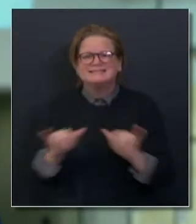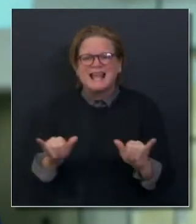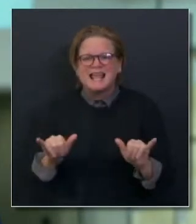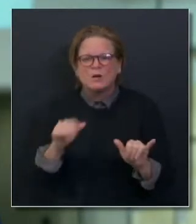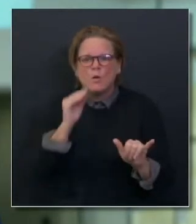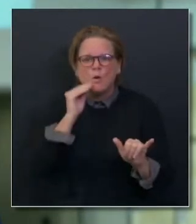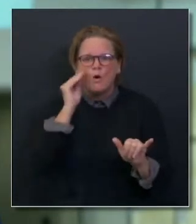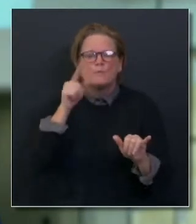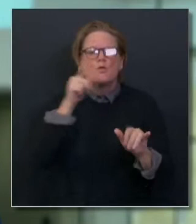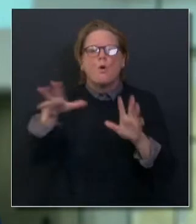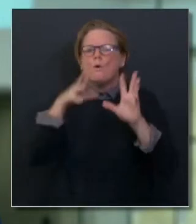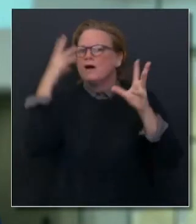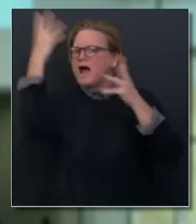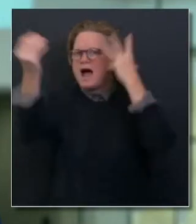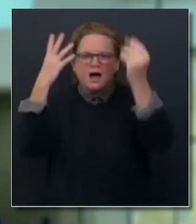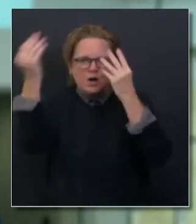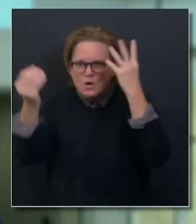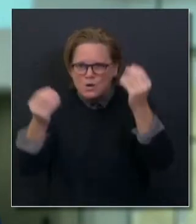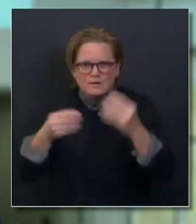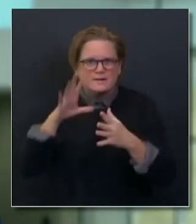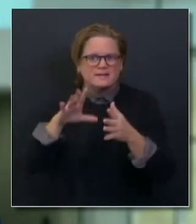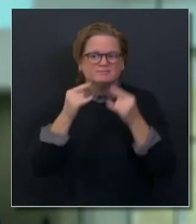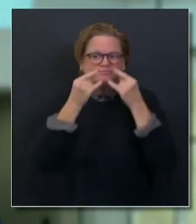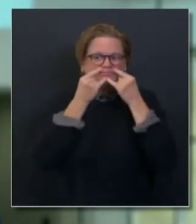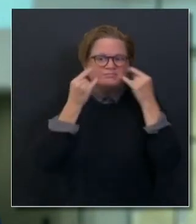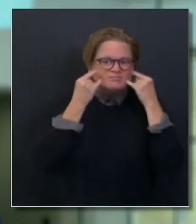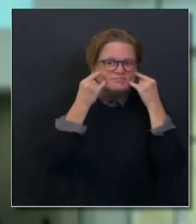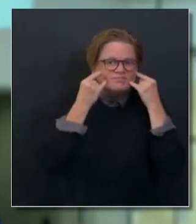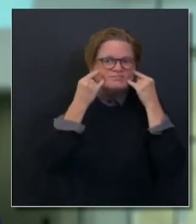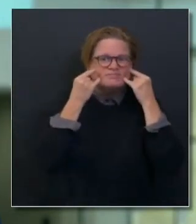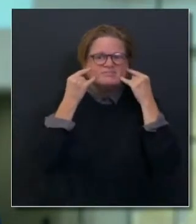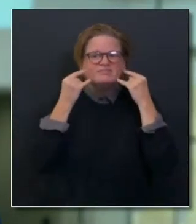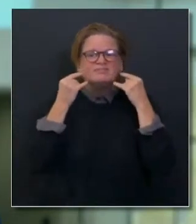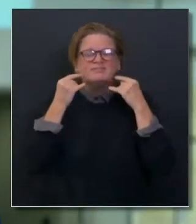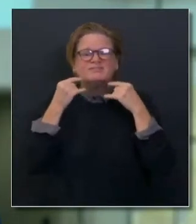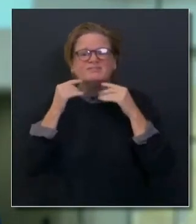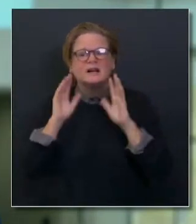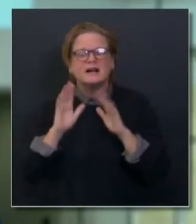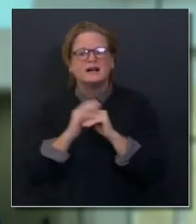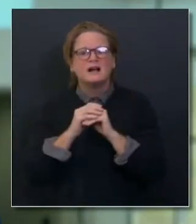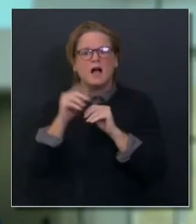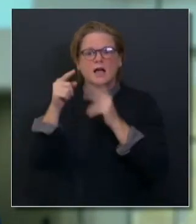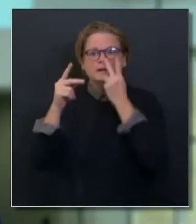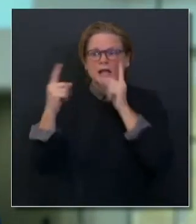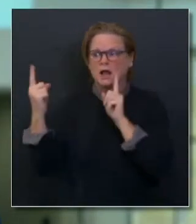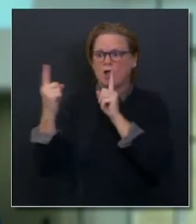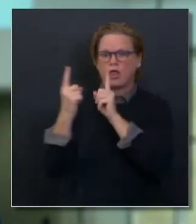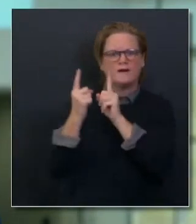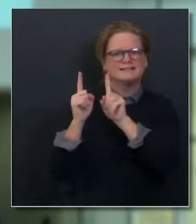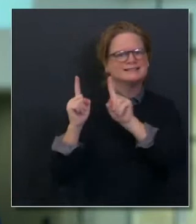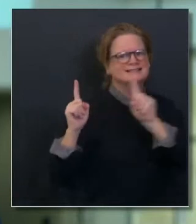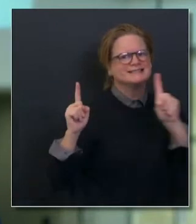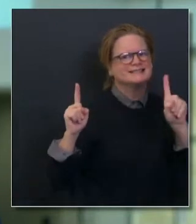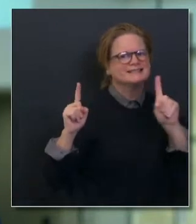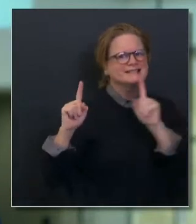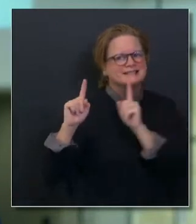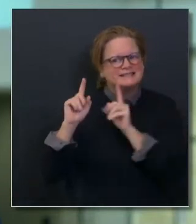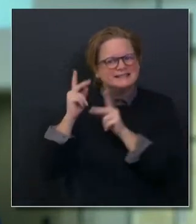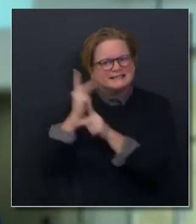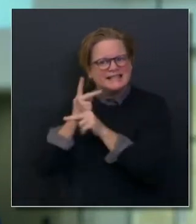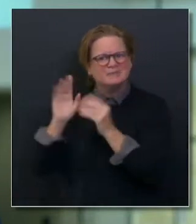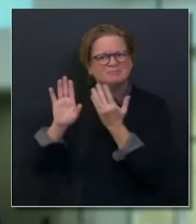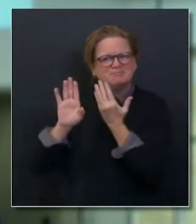wear our mask as much as we can when we're not with others that we're not used to being around, making decisions about